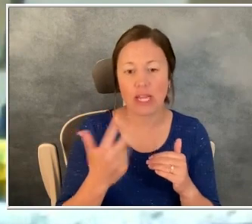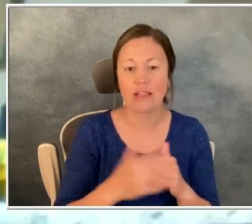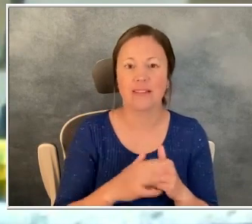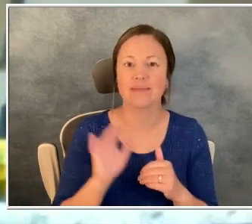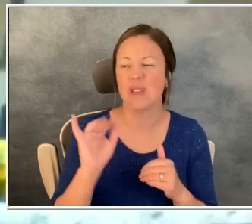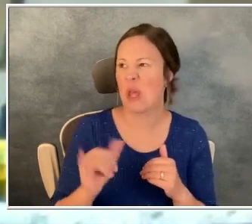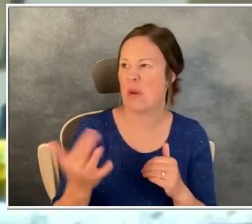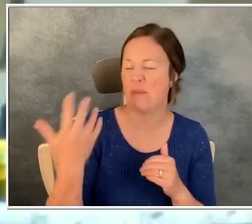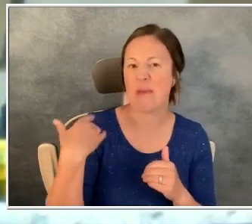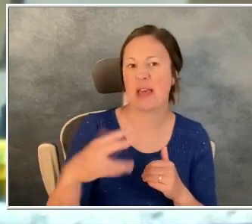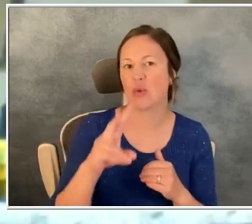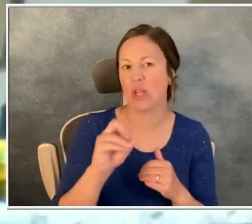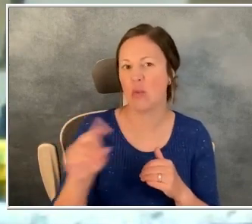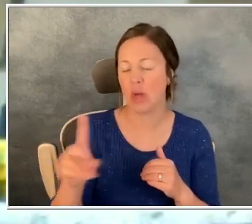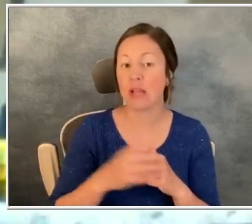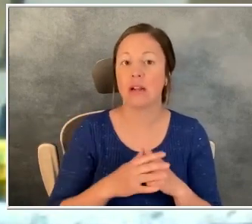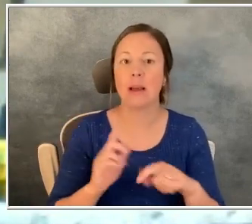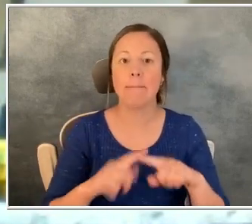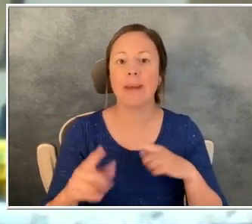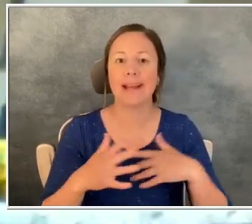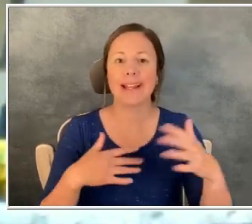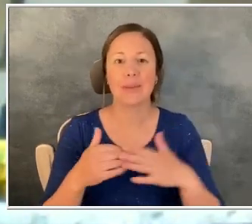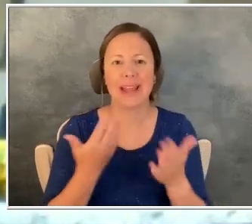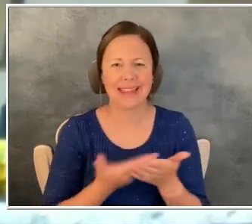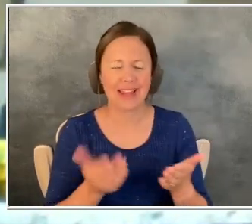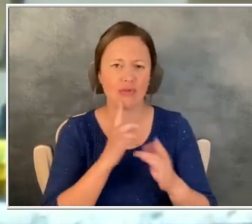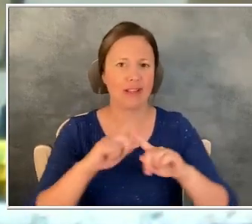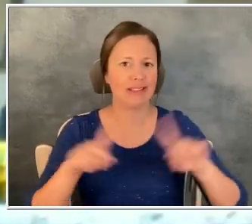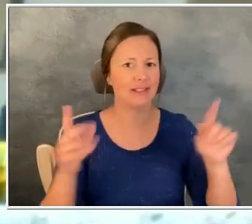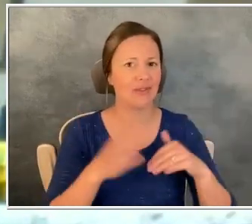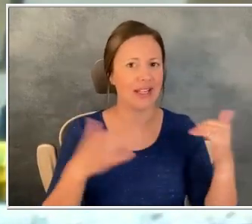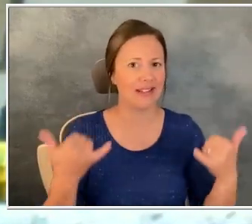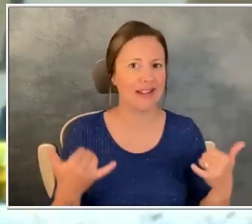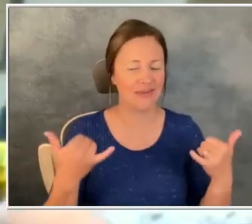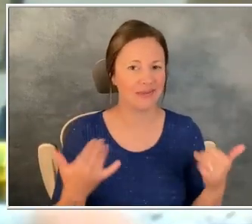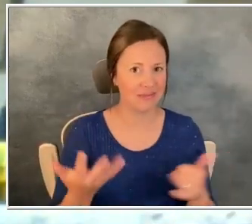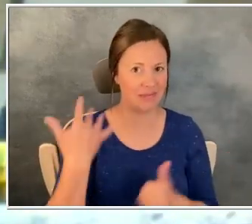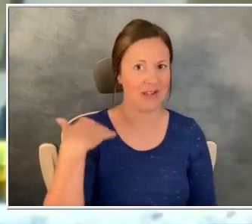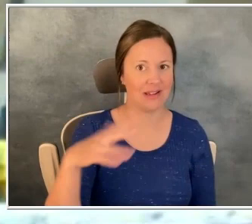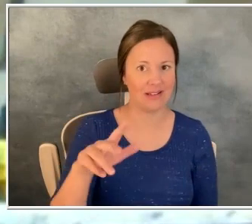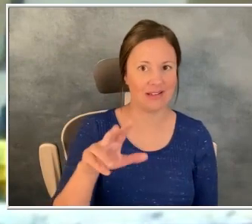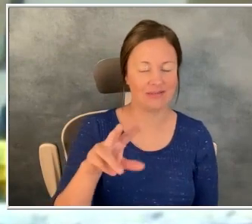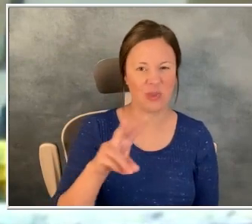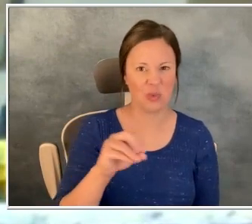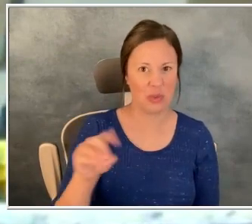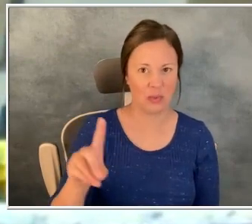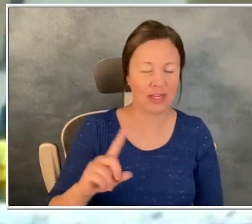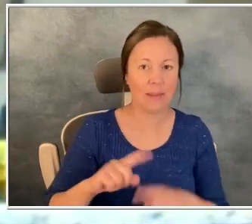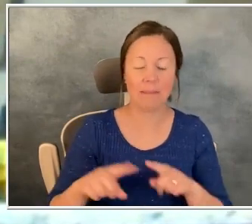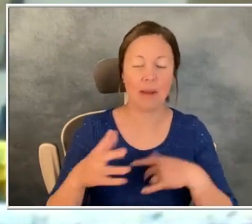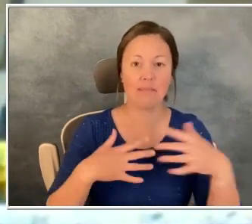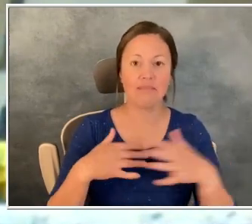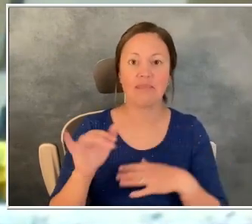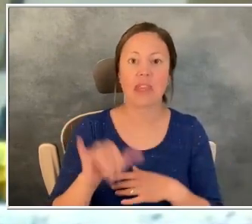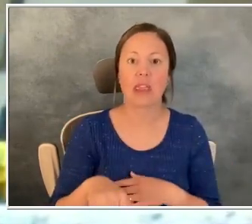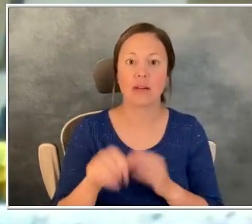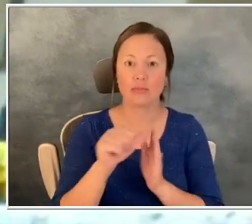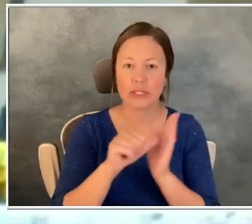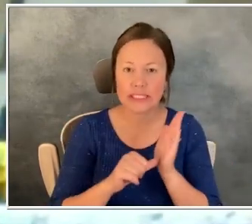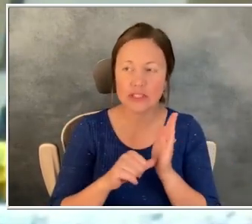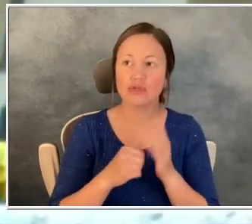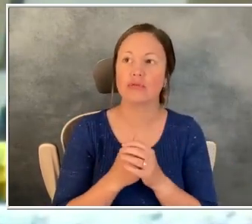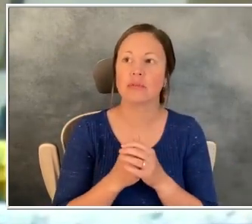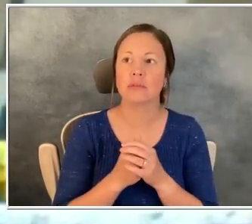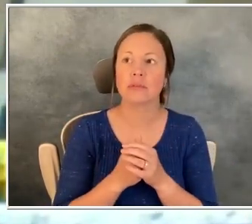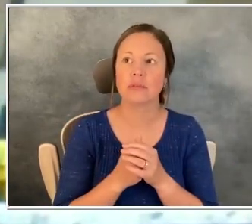Um, and things were a lot different back then. Um, they did, they did like the, um, procedure. They took about a